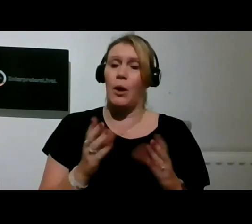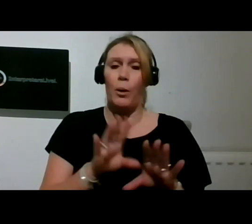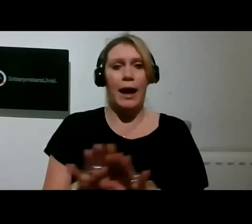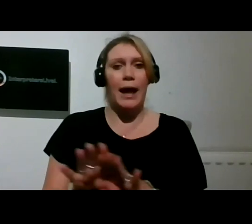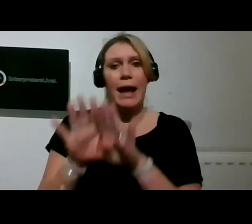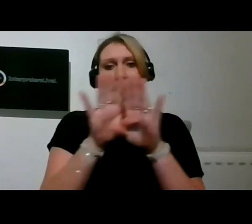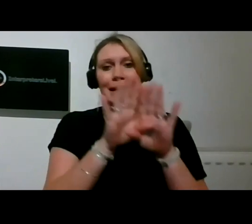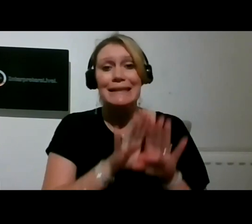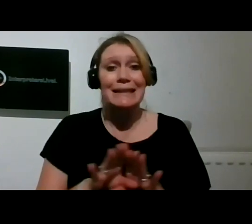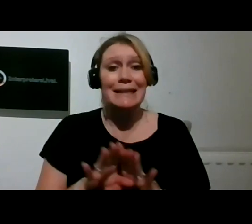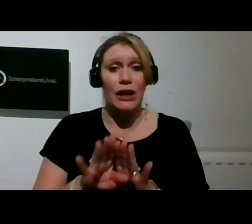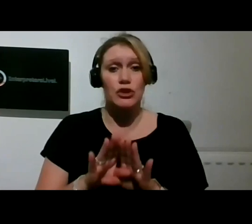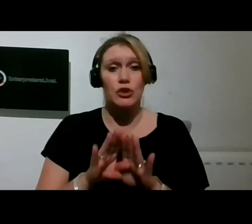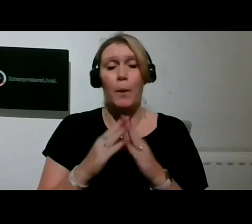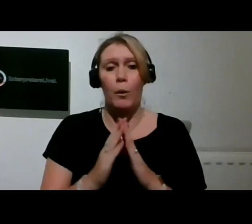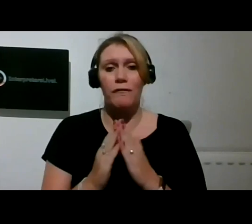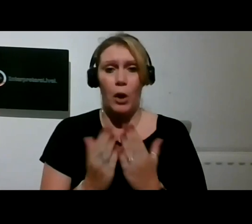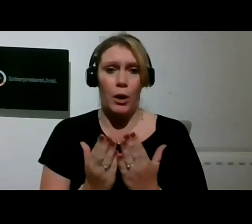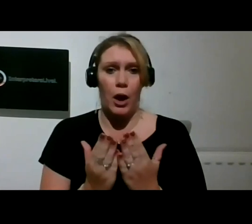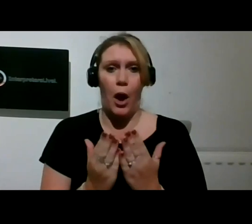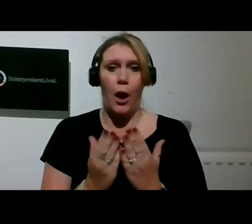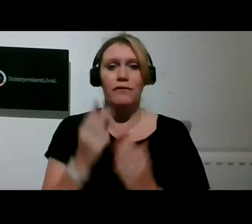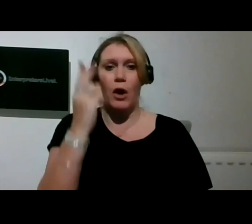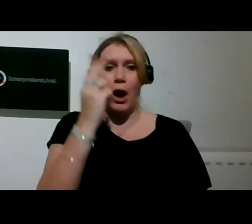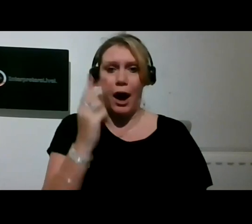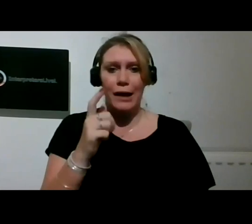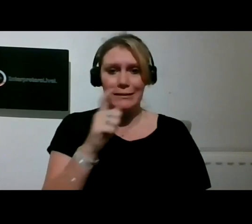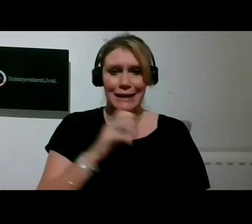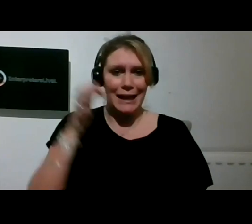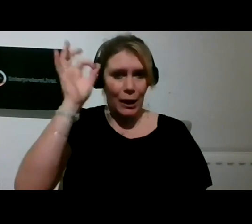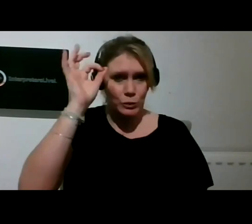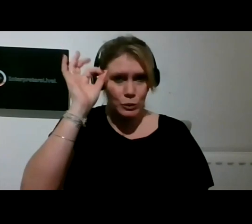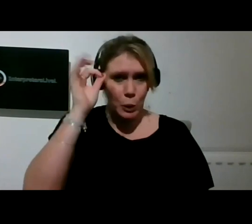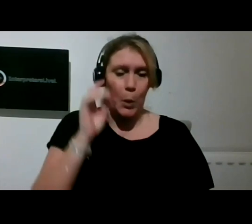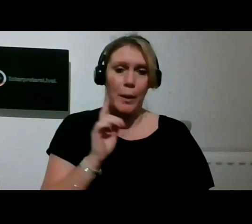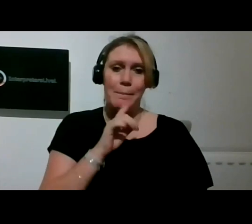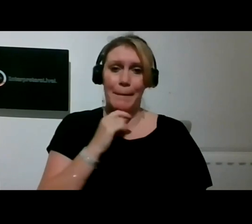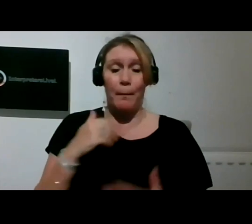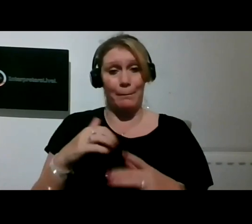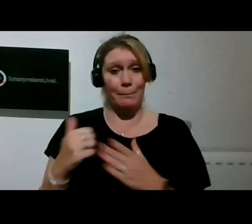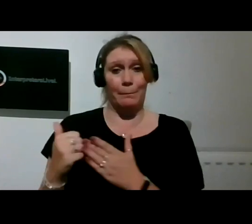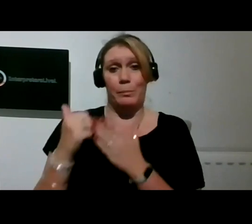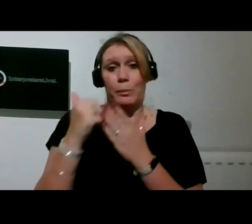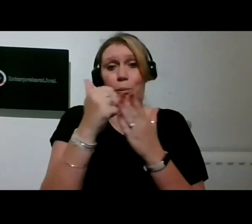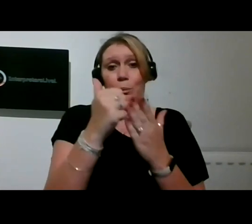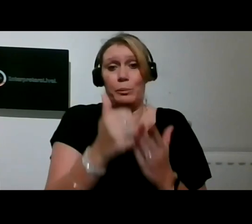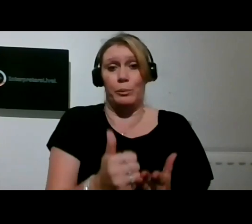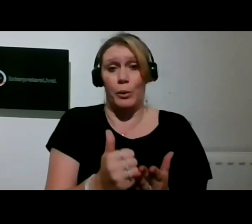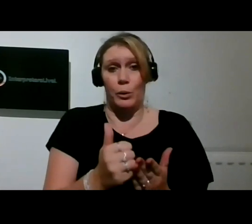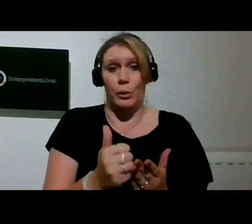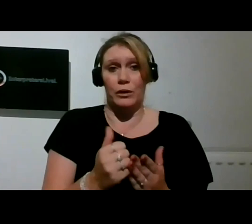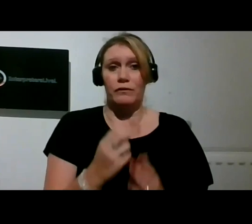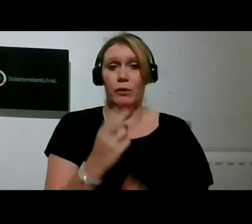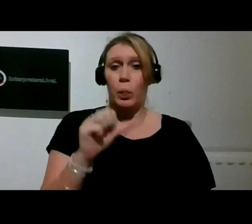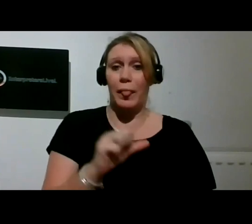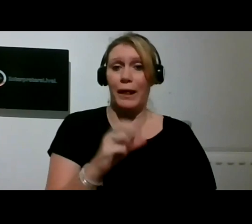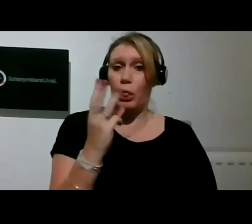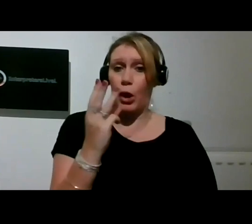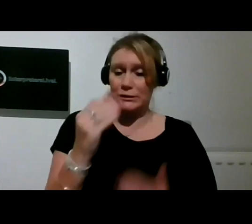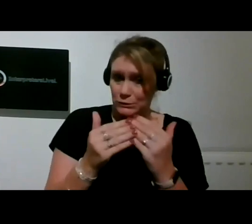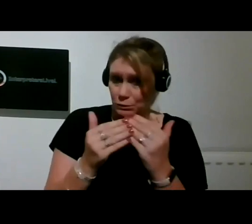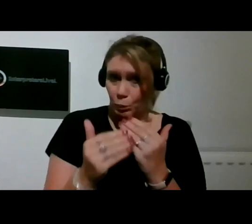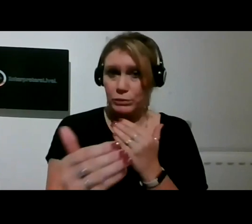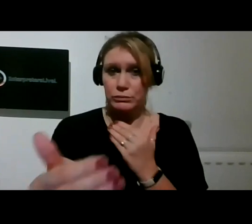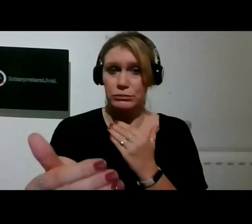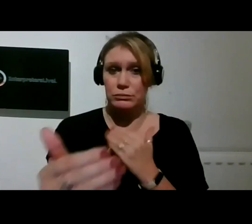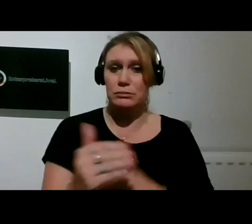Council England who've supported our festivals and summer professional development programmes from 2013 onwards. Our